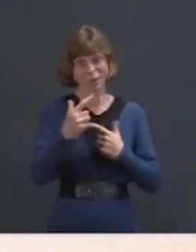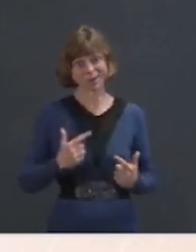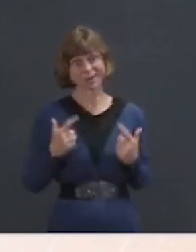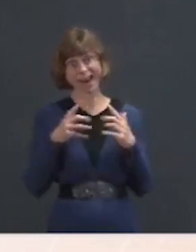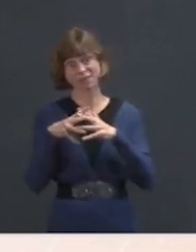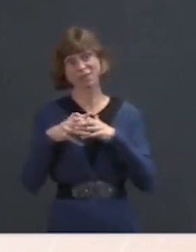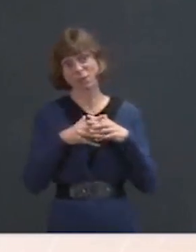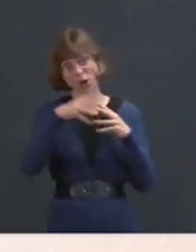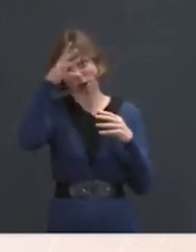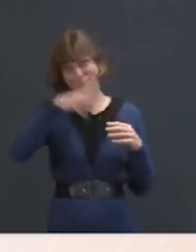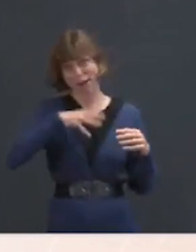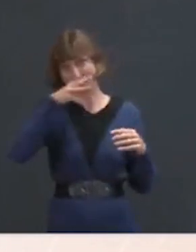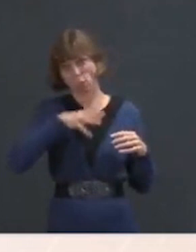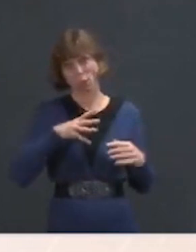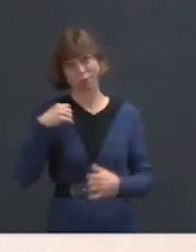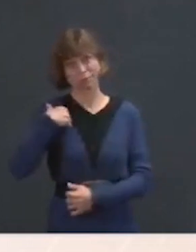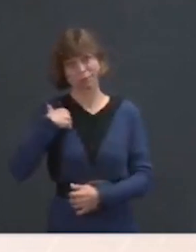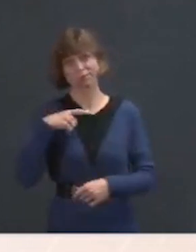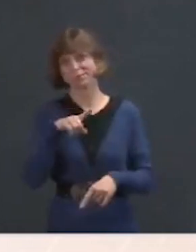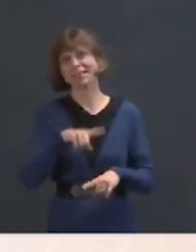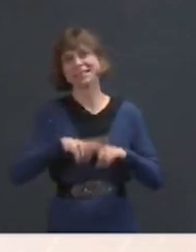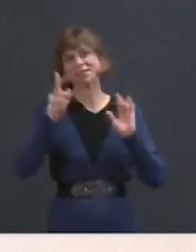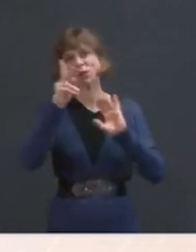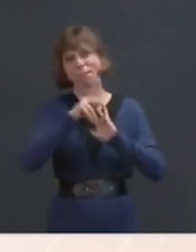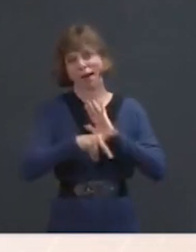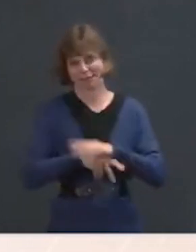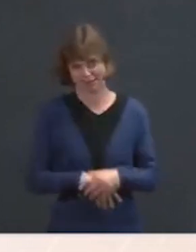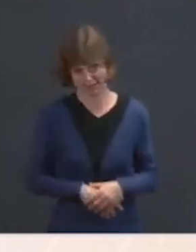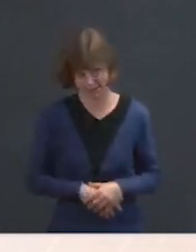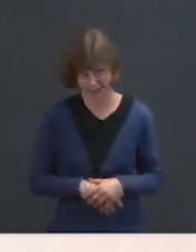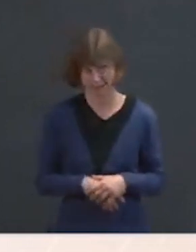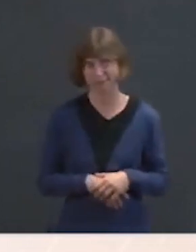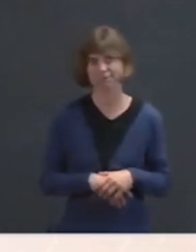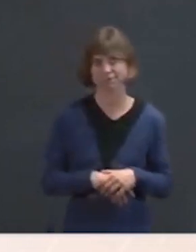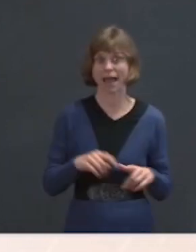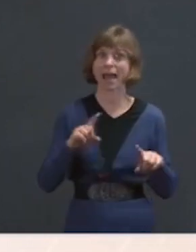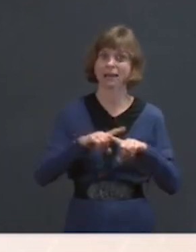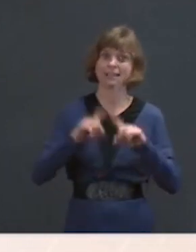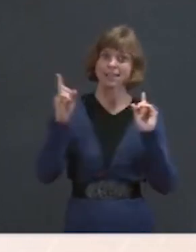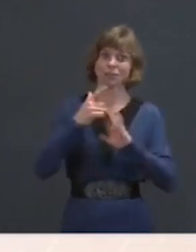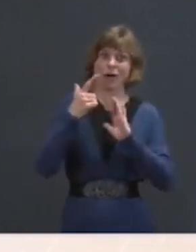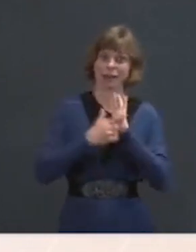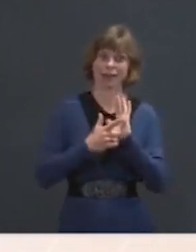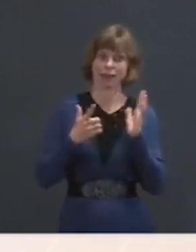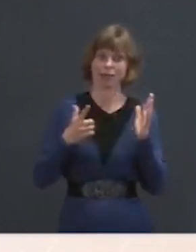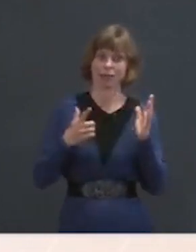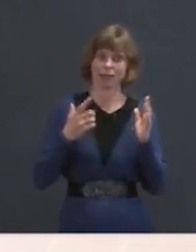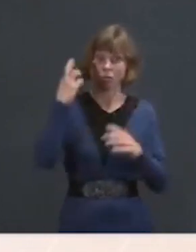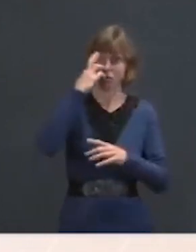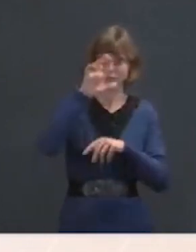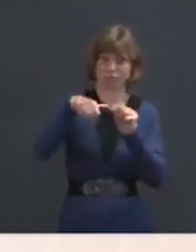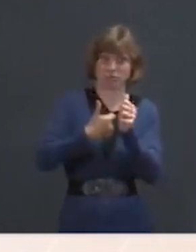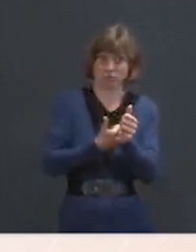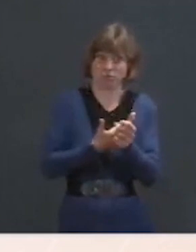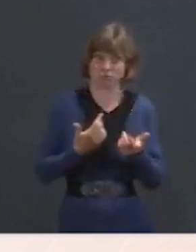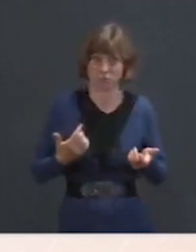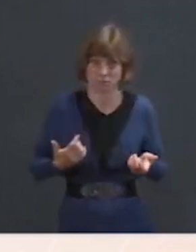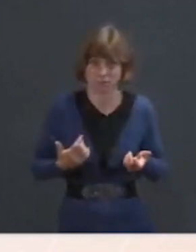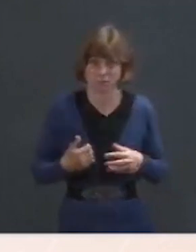and women serving overseas. They're both different in policy and legal justification. One more question from